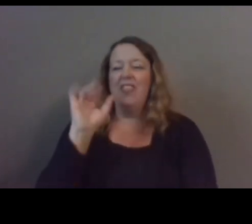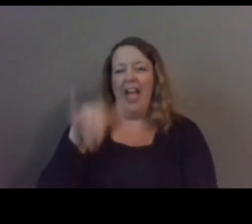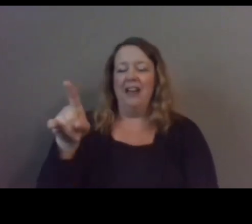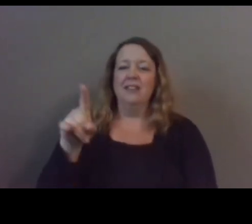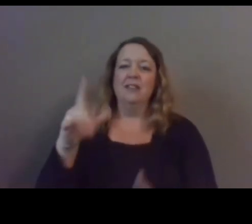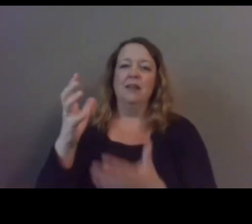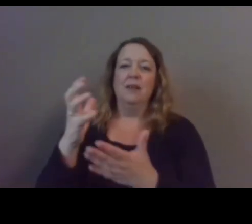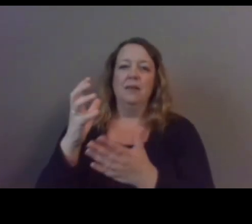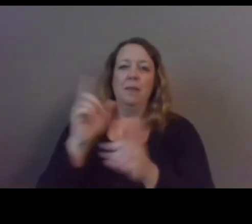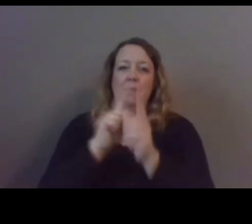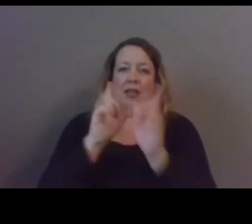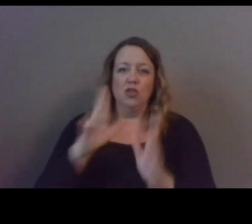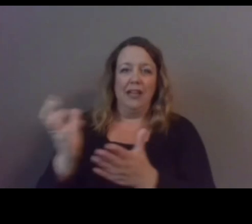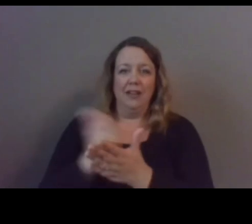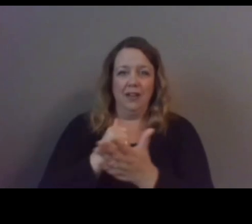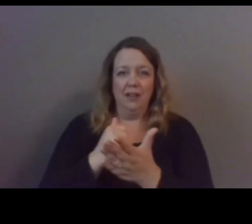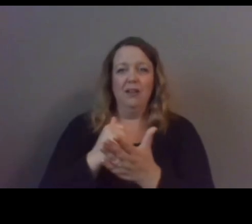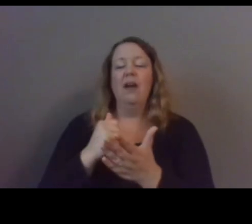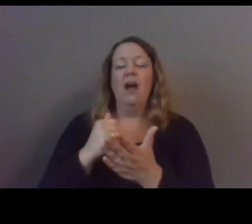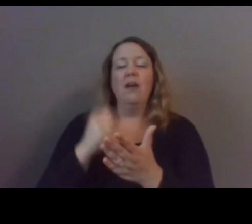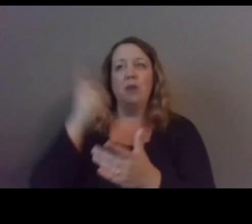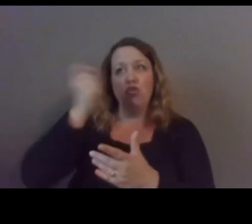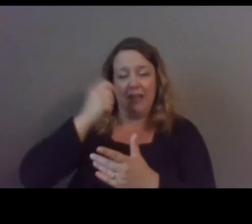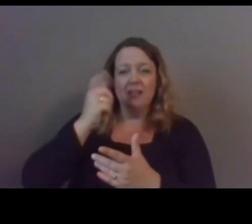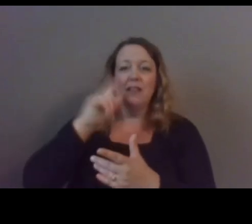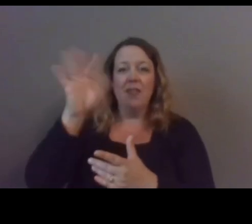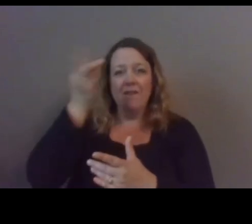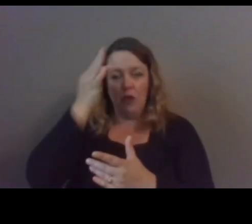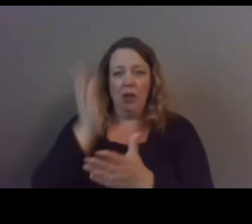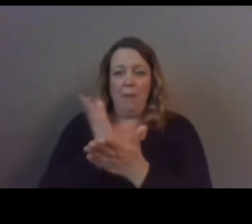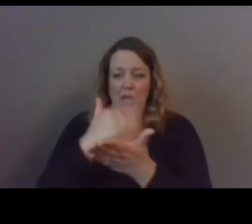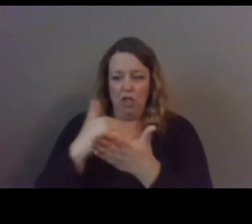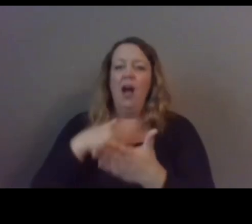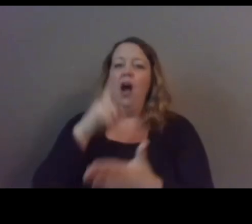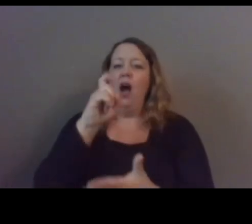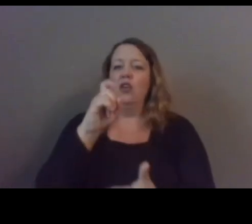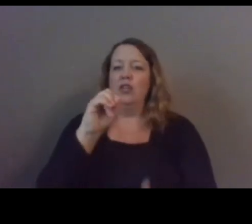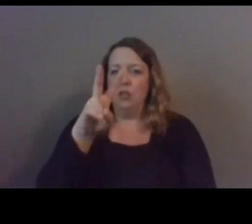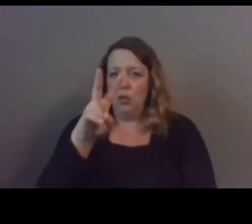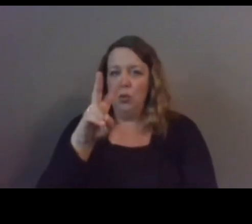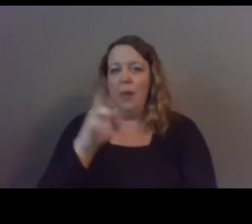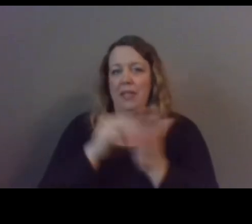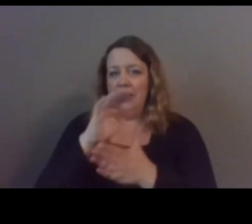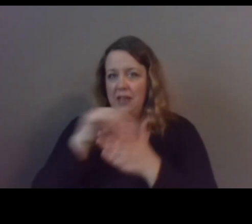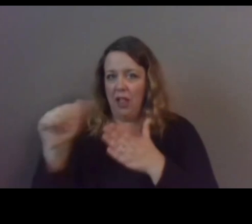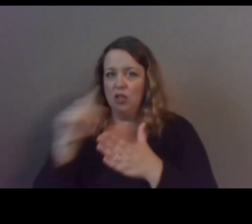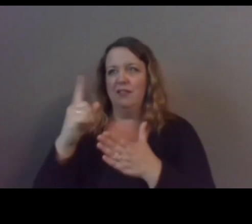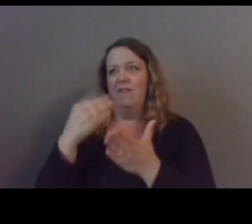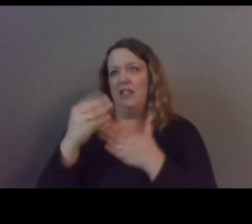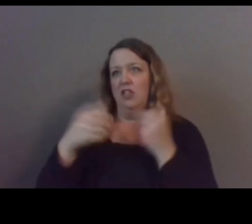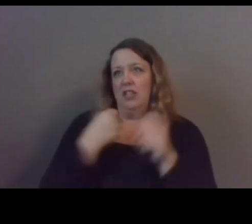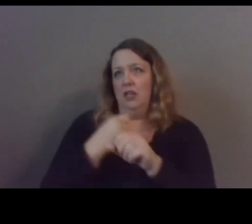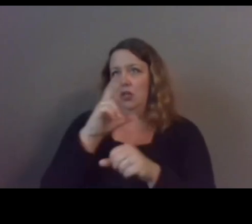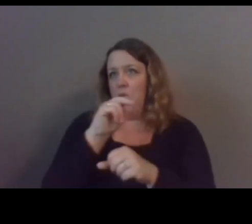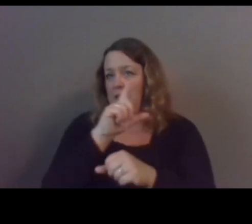stream specifically for mentoring in the federal budget it was funded at 102 million dollars in fiscal year 22 which was the two million dollar increase